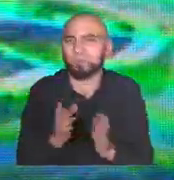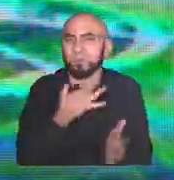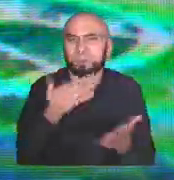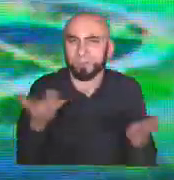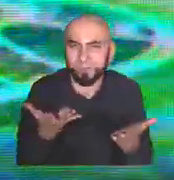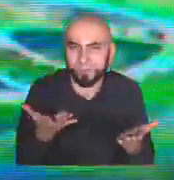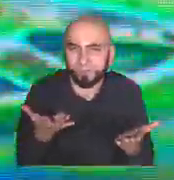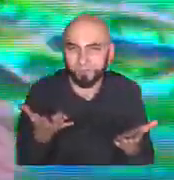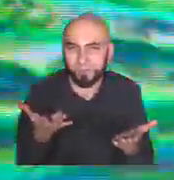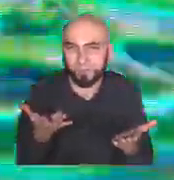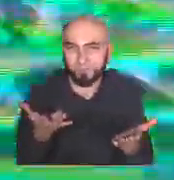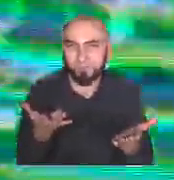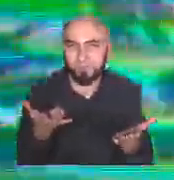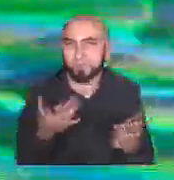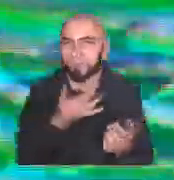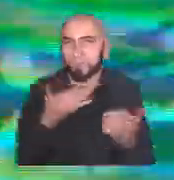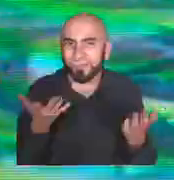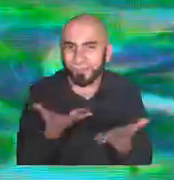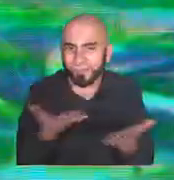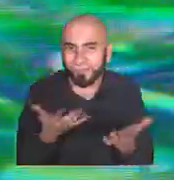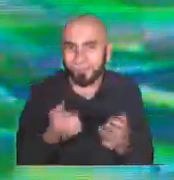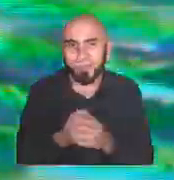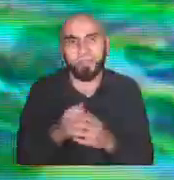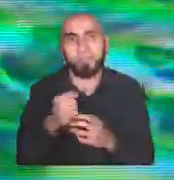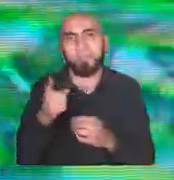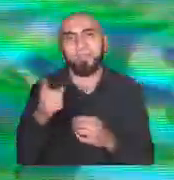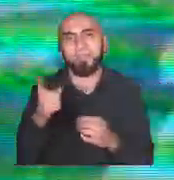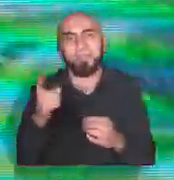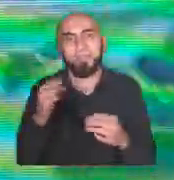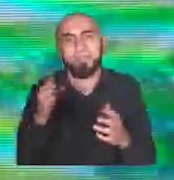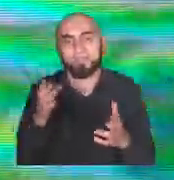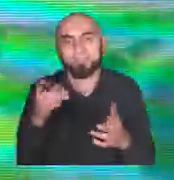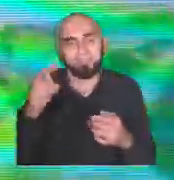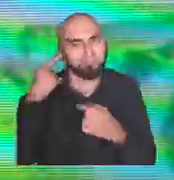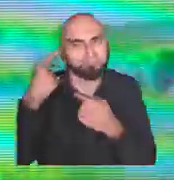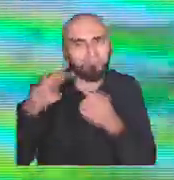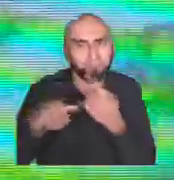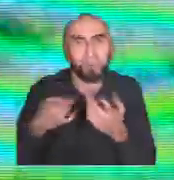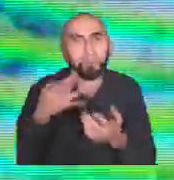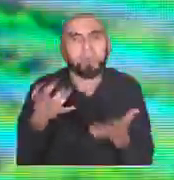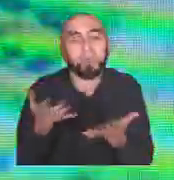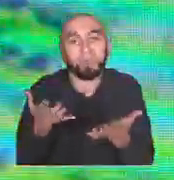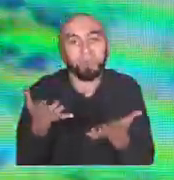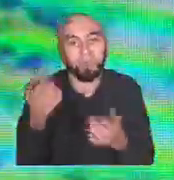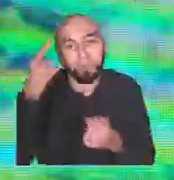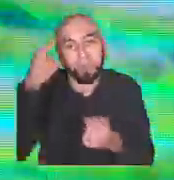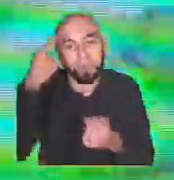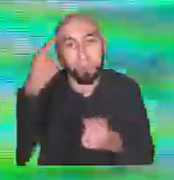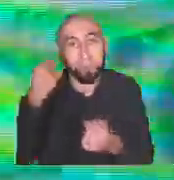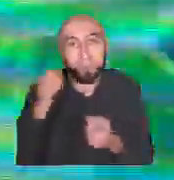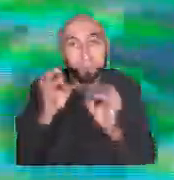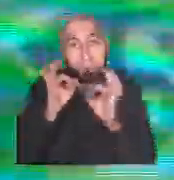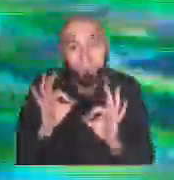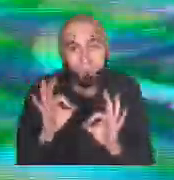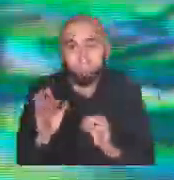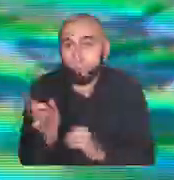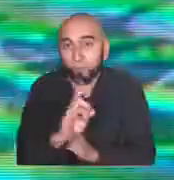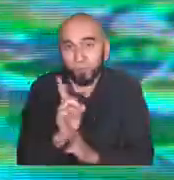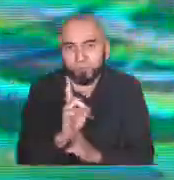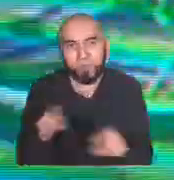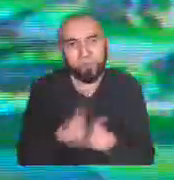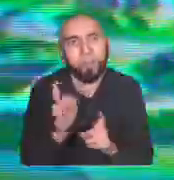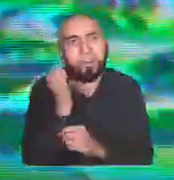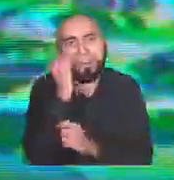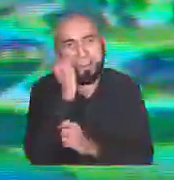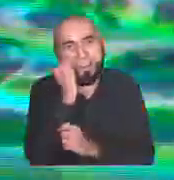perfect device, you make something that's not perfect and we find it cute and we help it out. When we help something out, we become